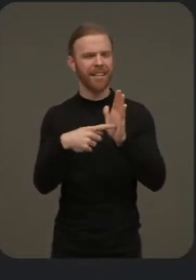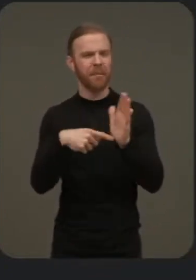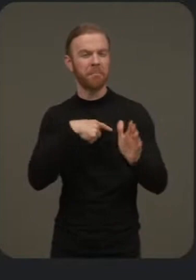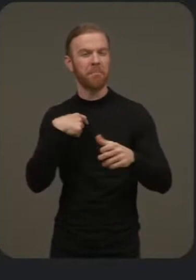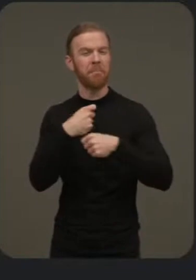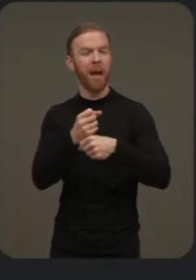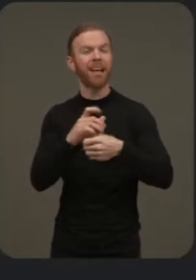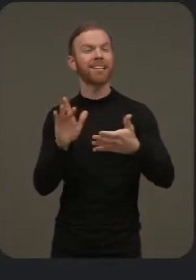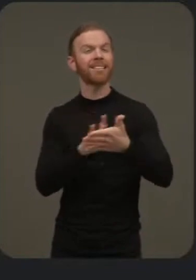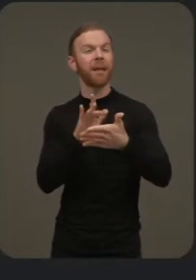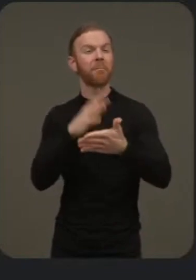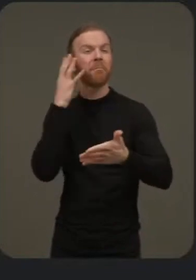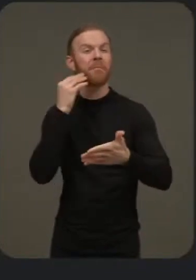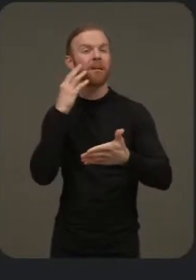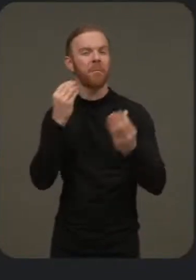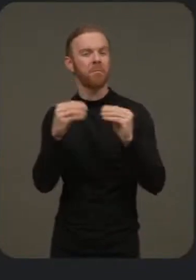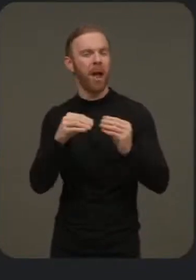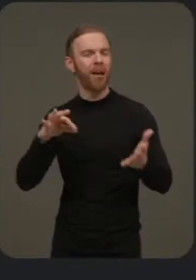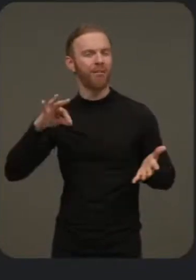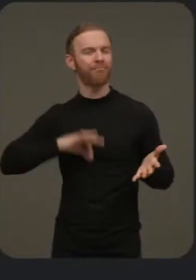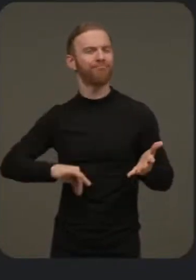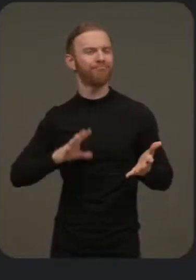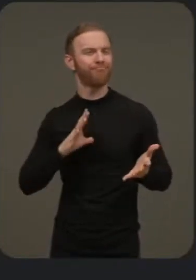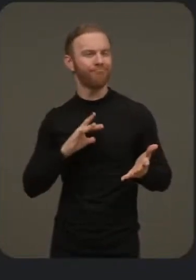experience even more helpful.